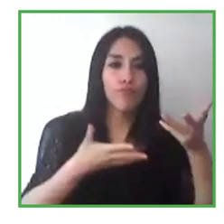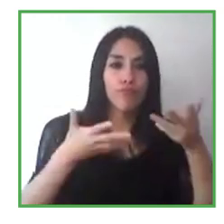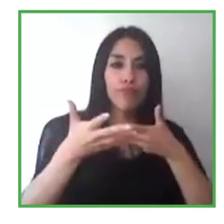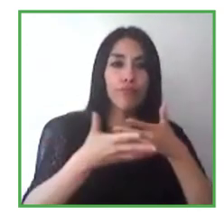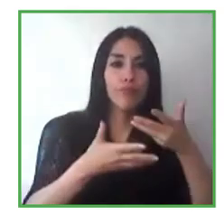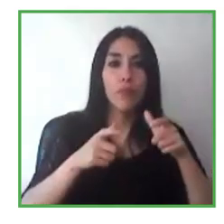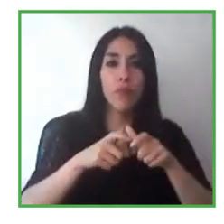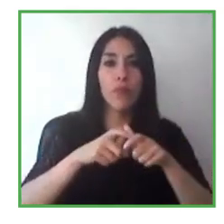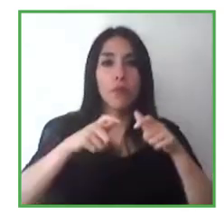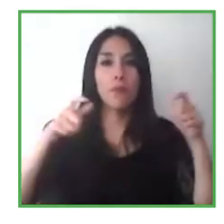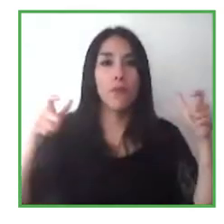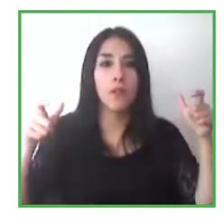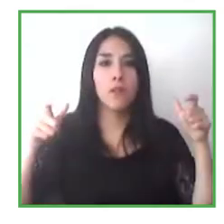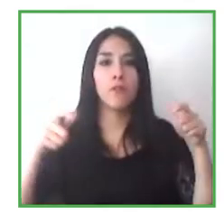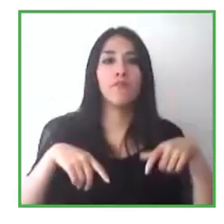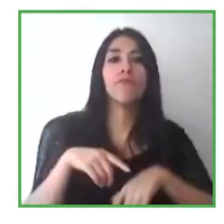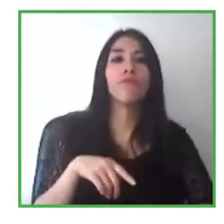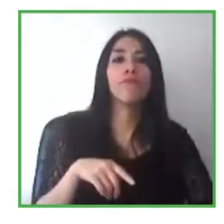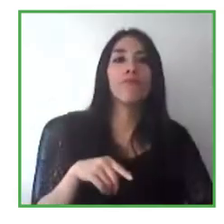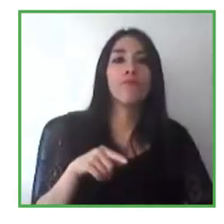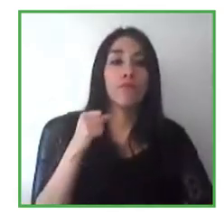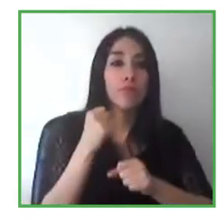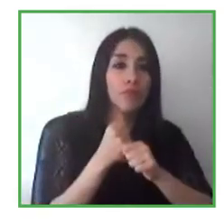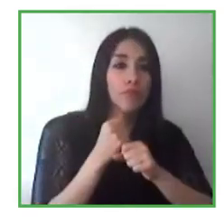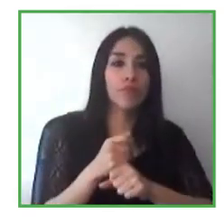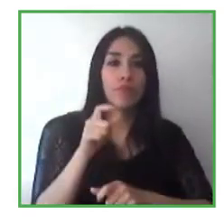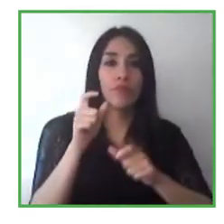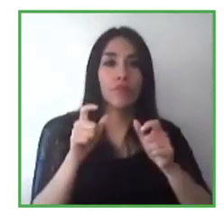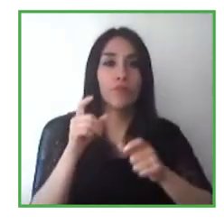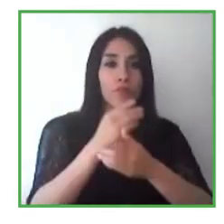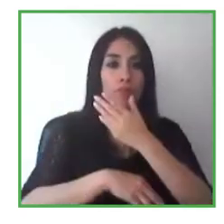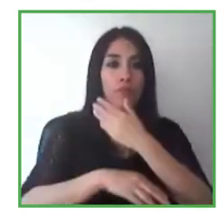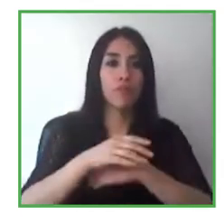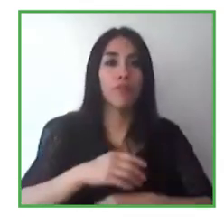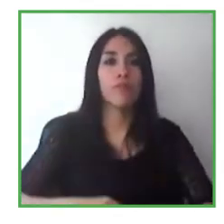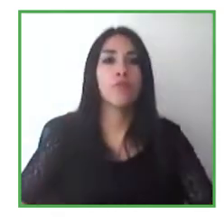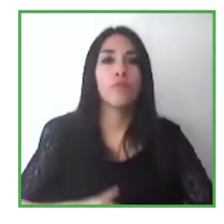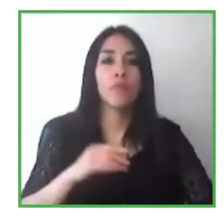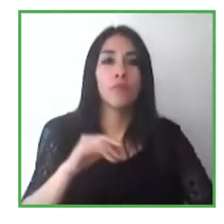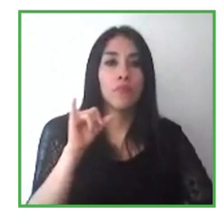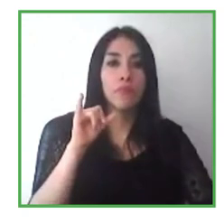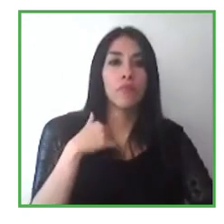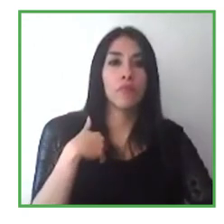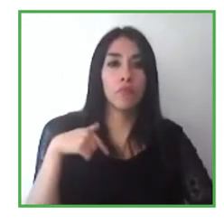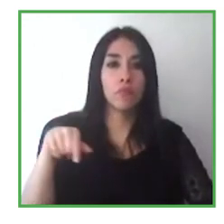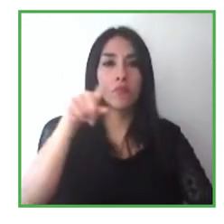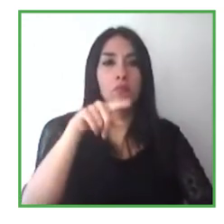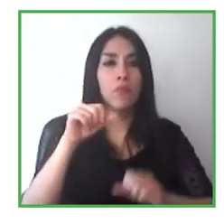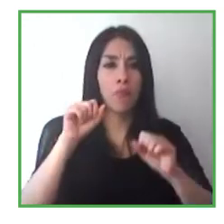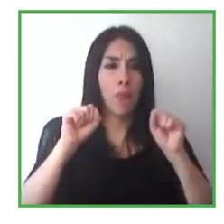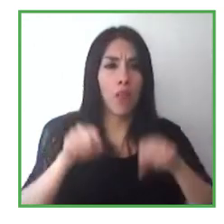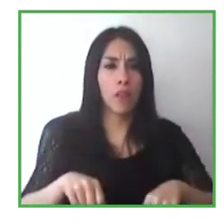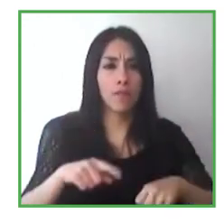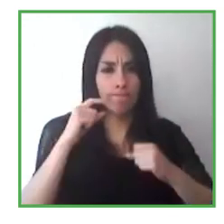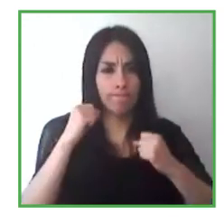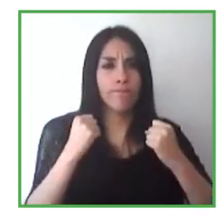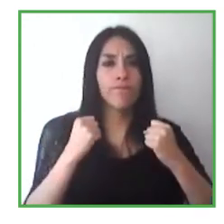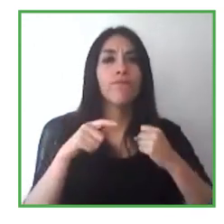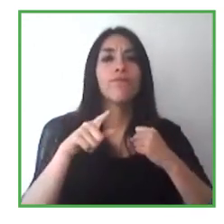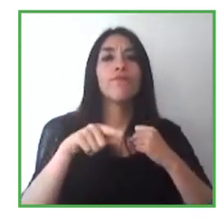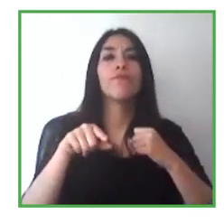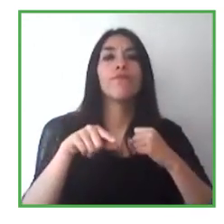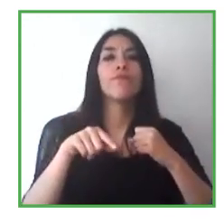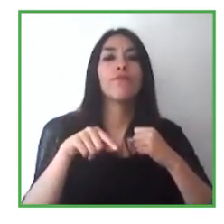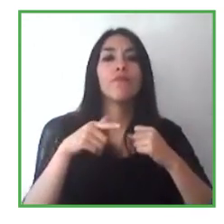we can help enable those jobs. So I think I'll go back to what we said a couple of us have said today. Do something.